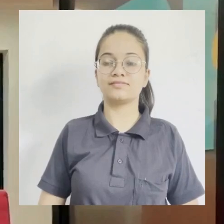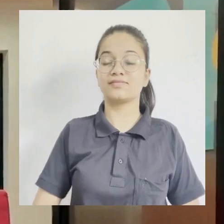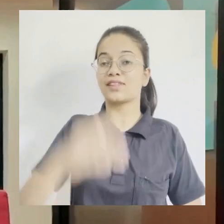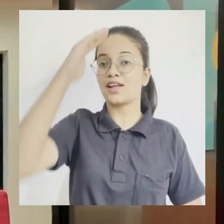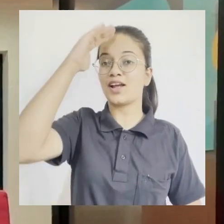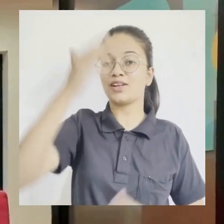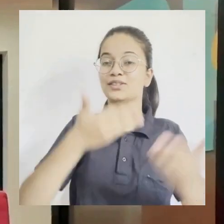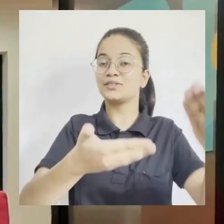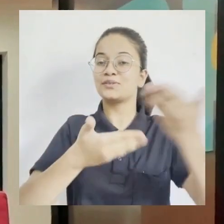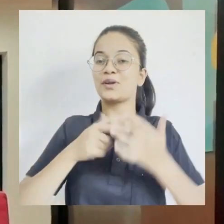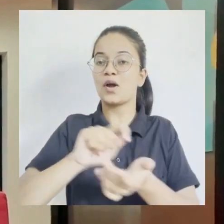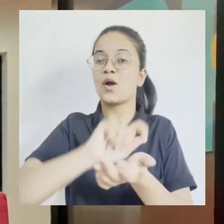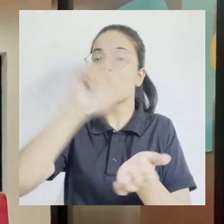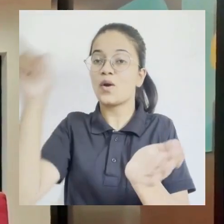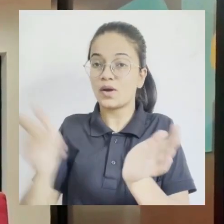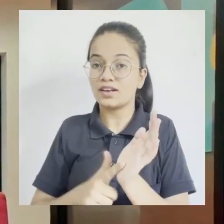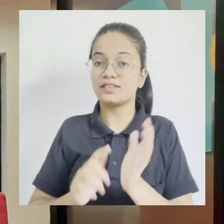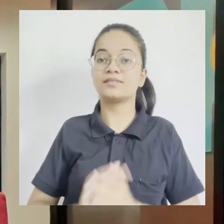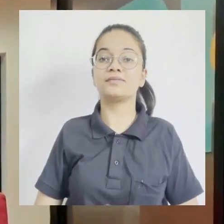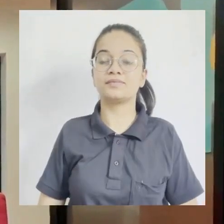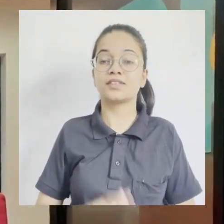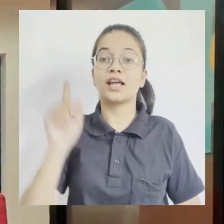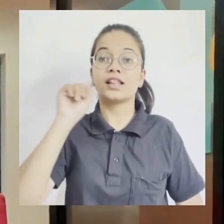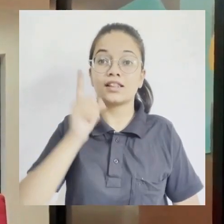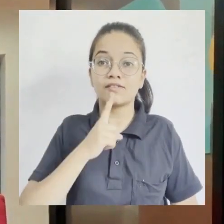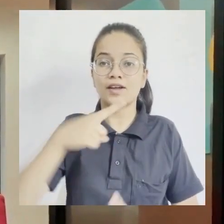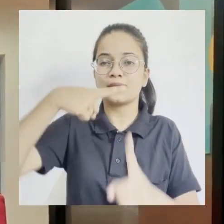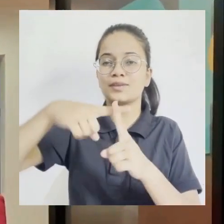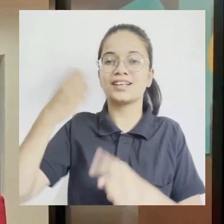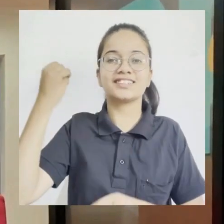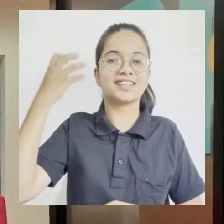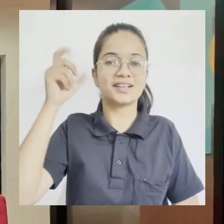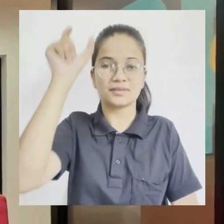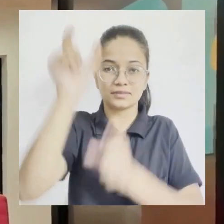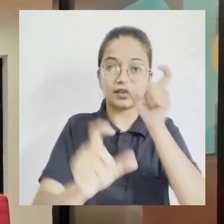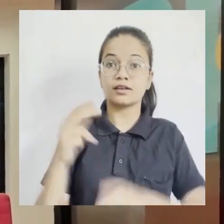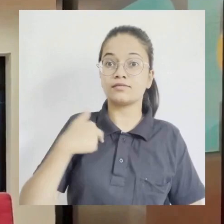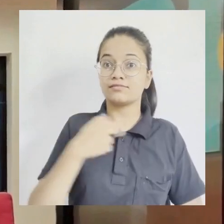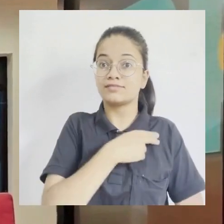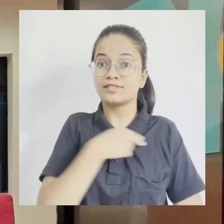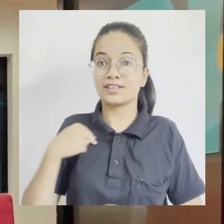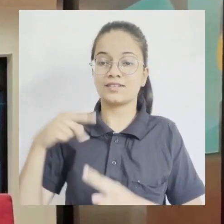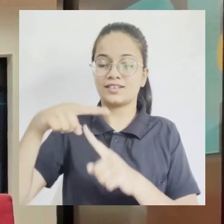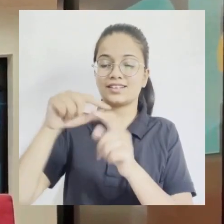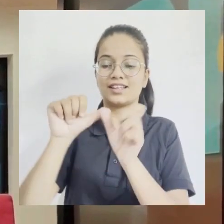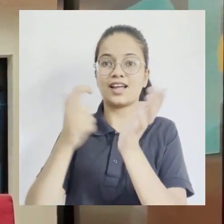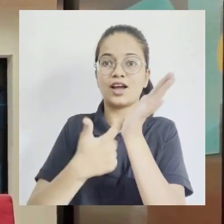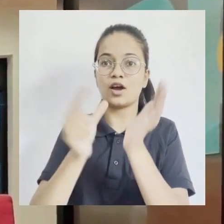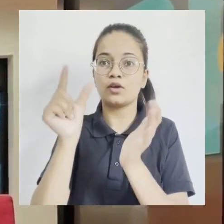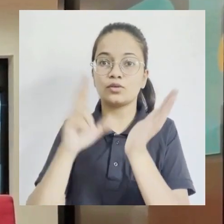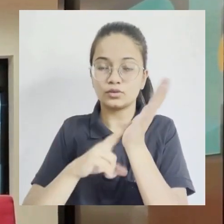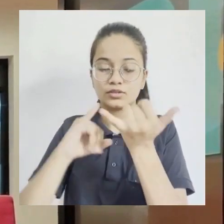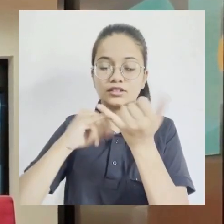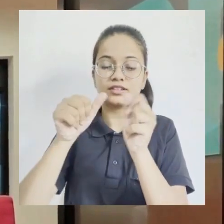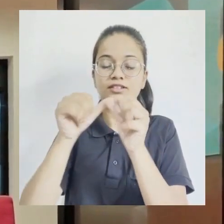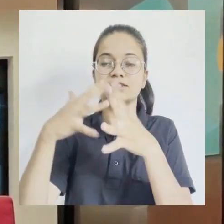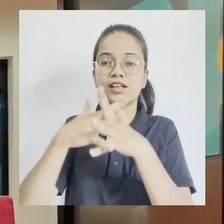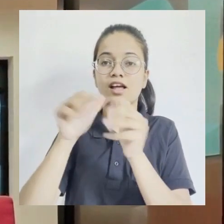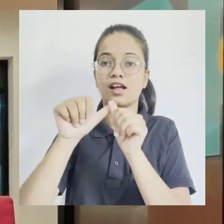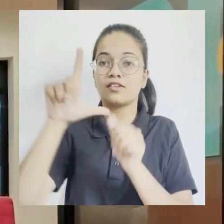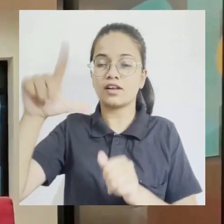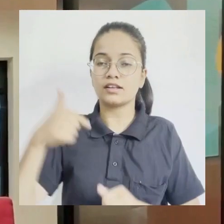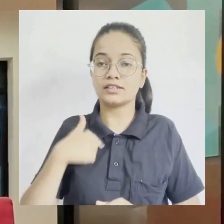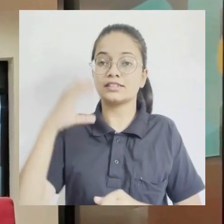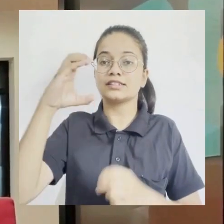Hello and welcome to all deaf and hearing people. My name is Tarun Sarwa and I'm a co-founder of